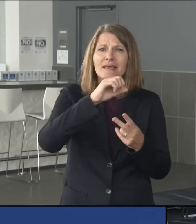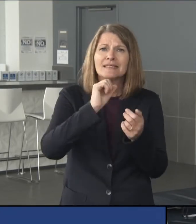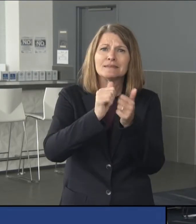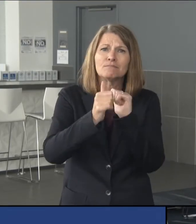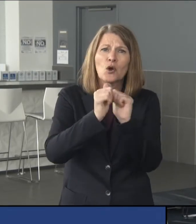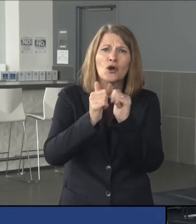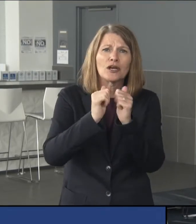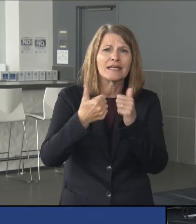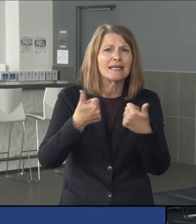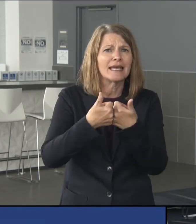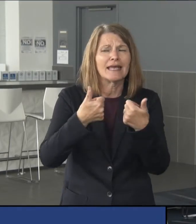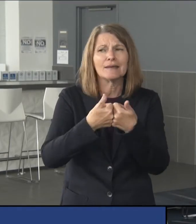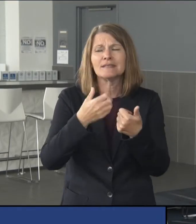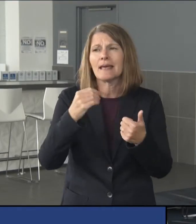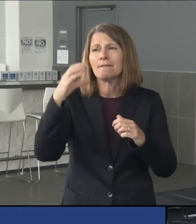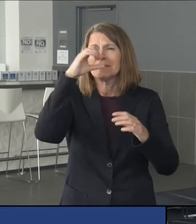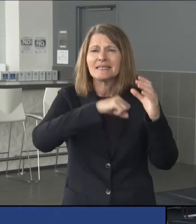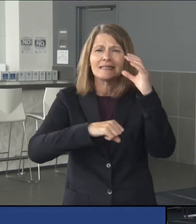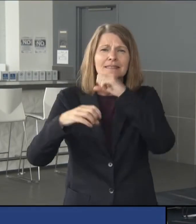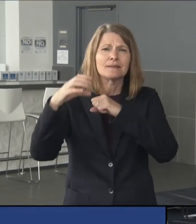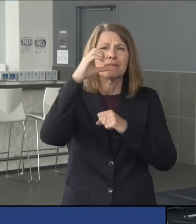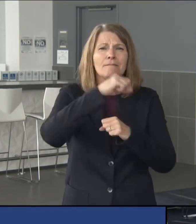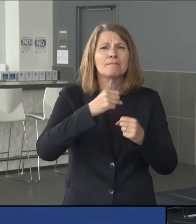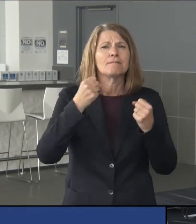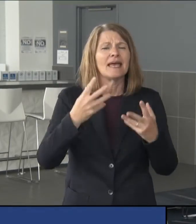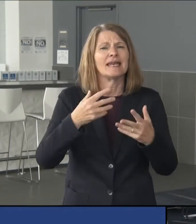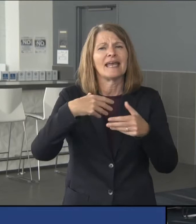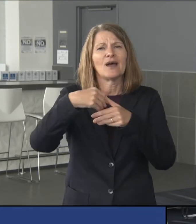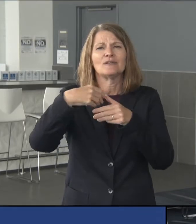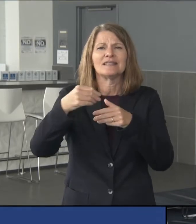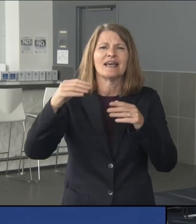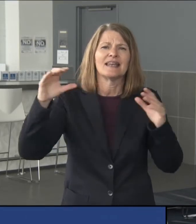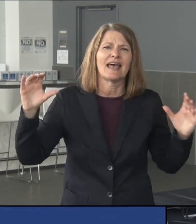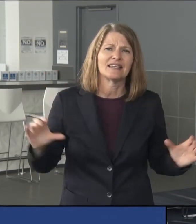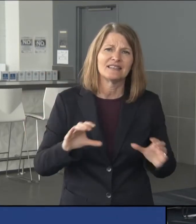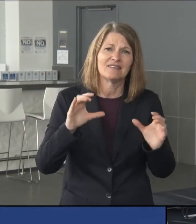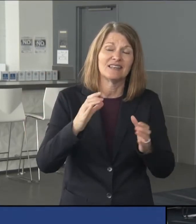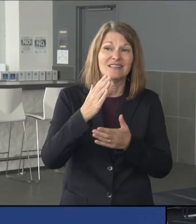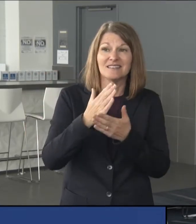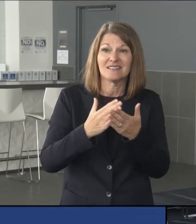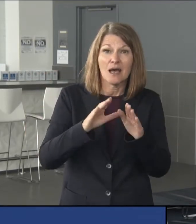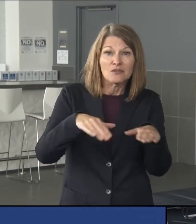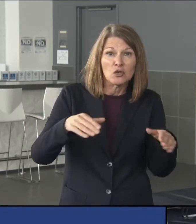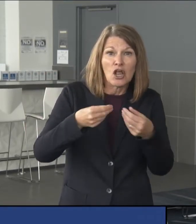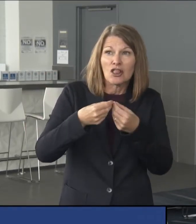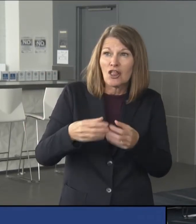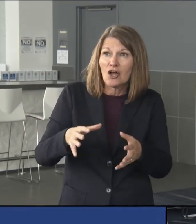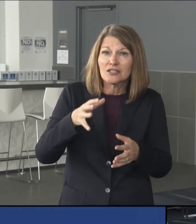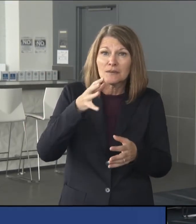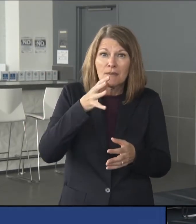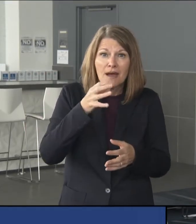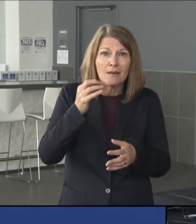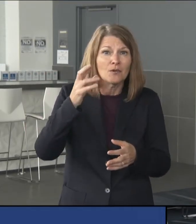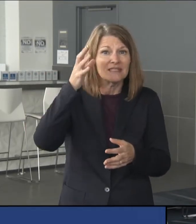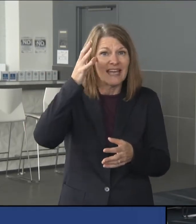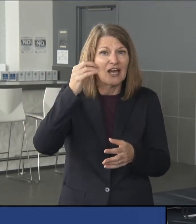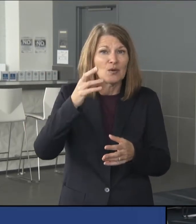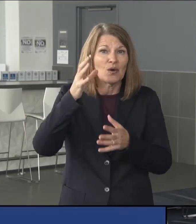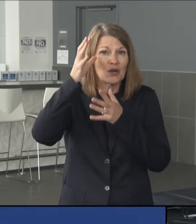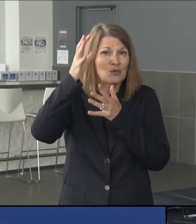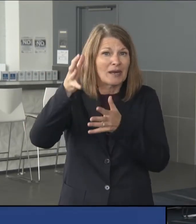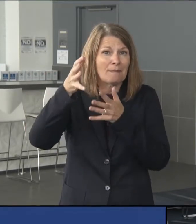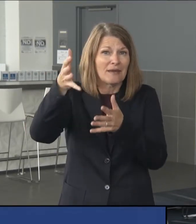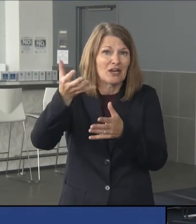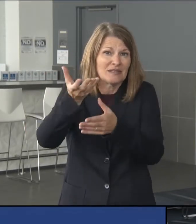missed all sorts of extracurricular activities. Some have lost parents or grandparents. Our